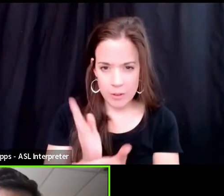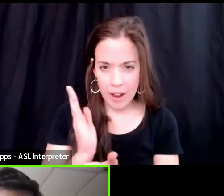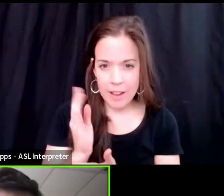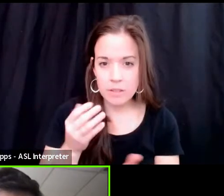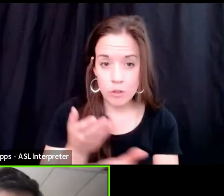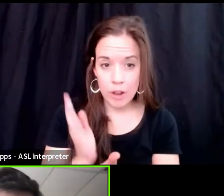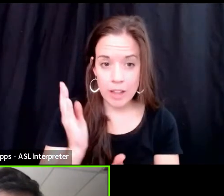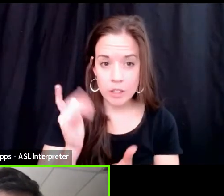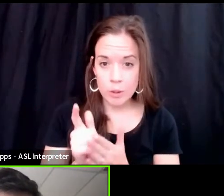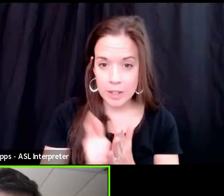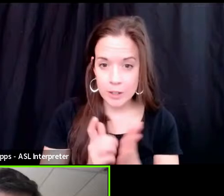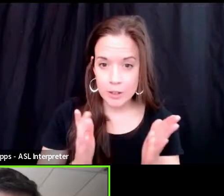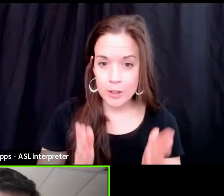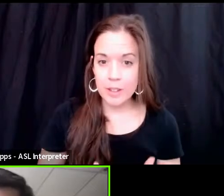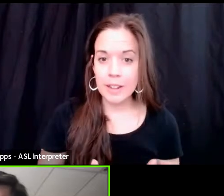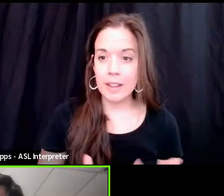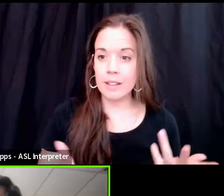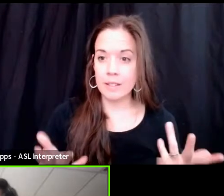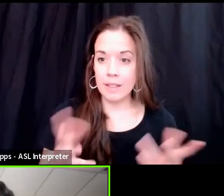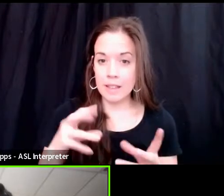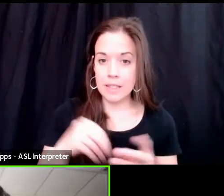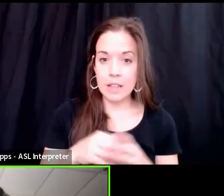attorney that underlies our justice system?